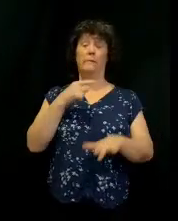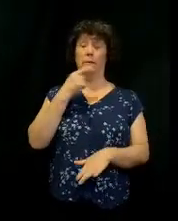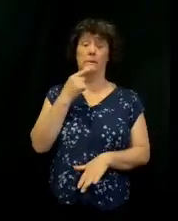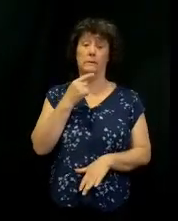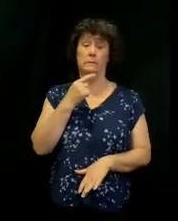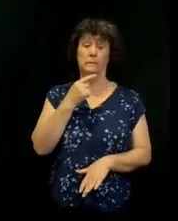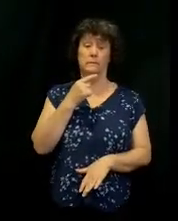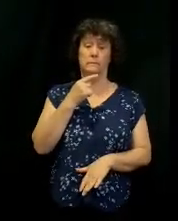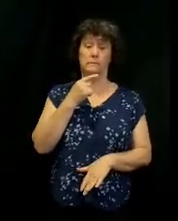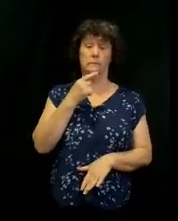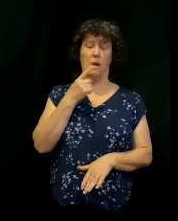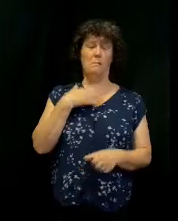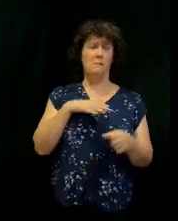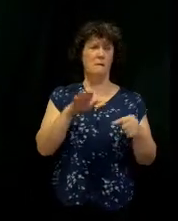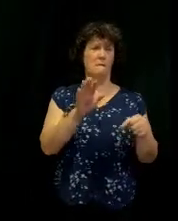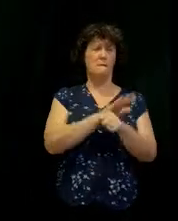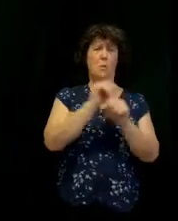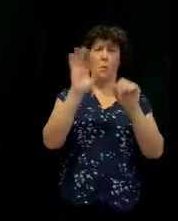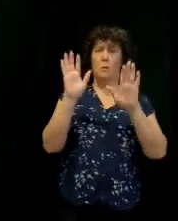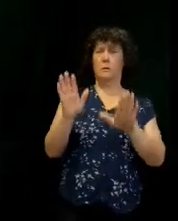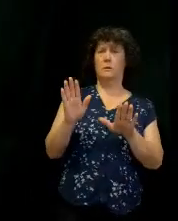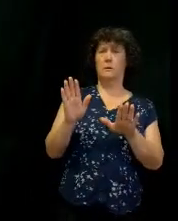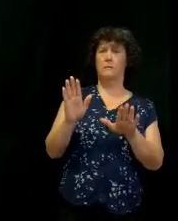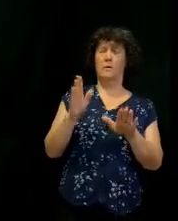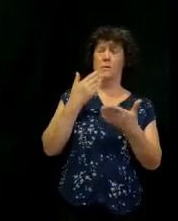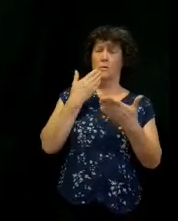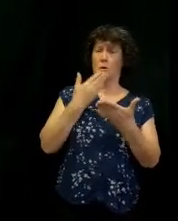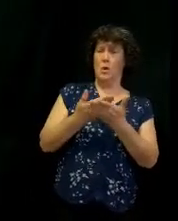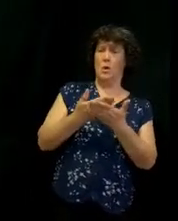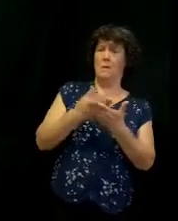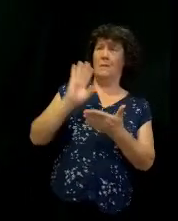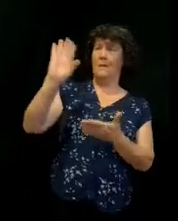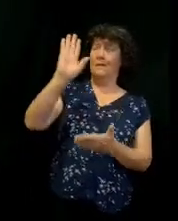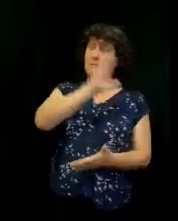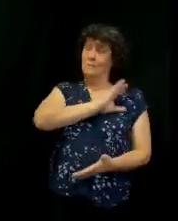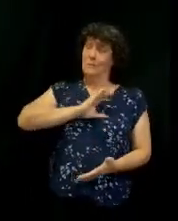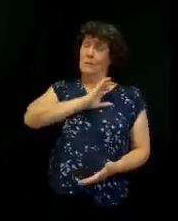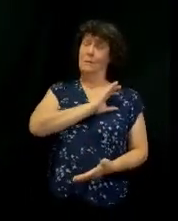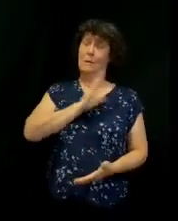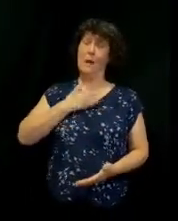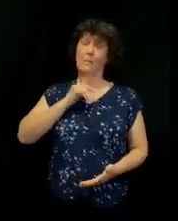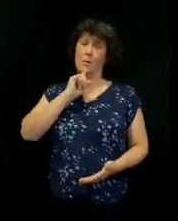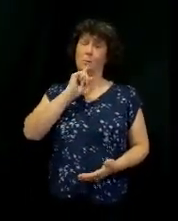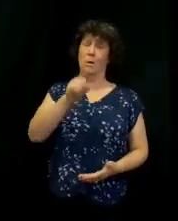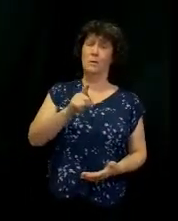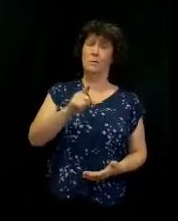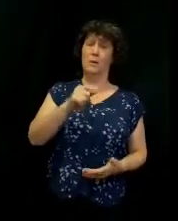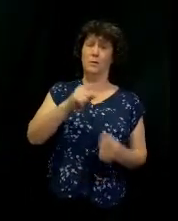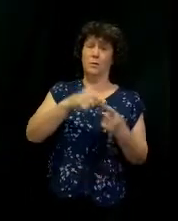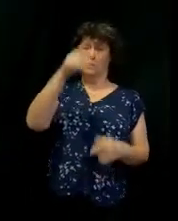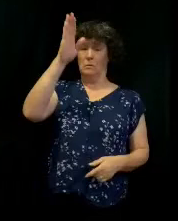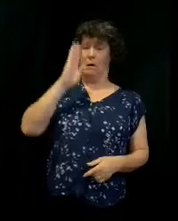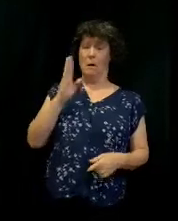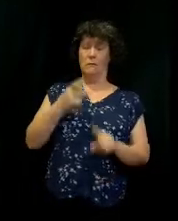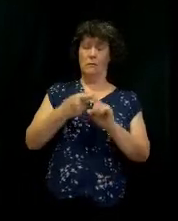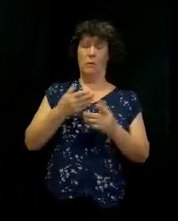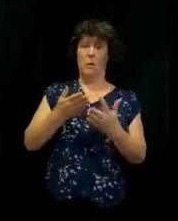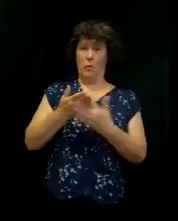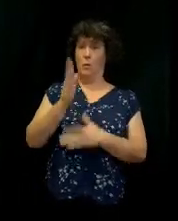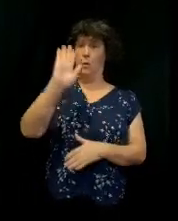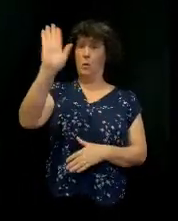It's loaded. What do you mean, the Lord is good? For he is good. That's his character. I'm going to respond to God out of his character. He's good.